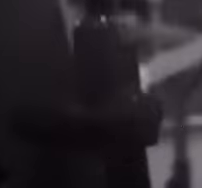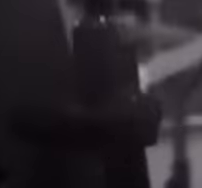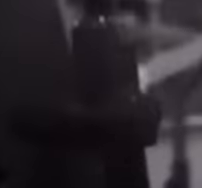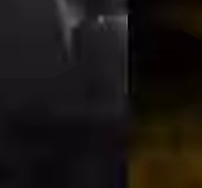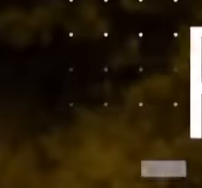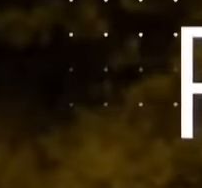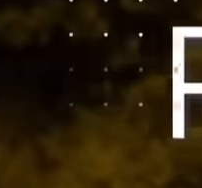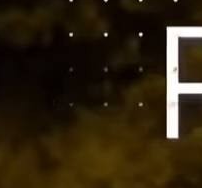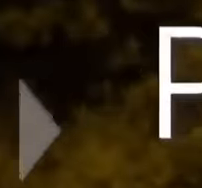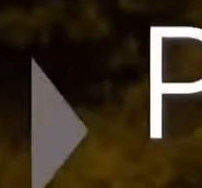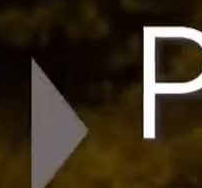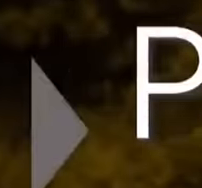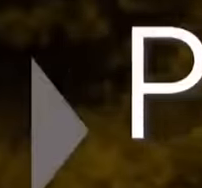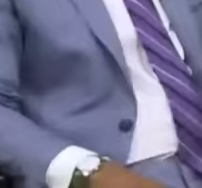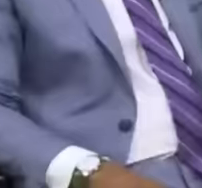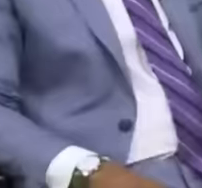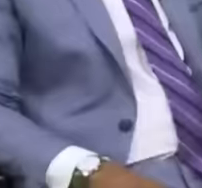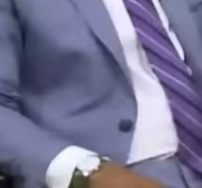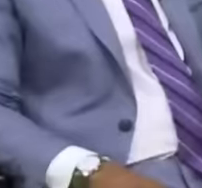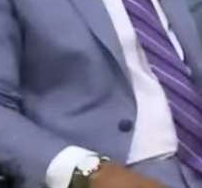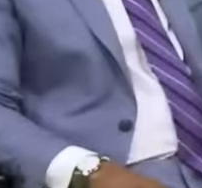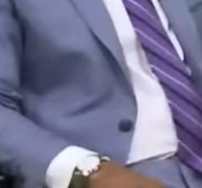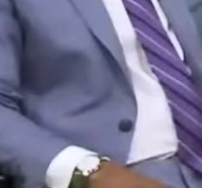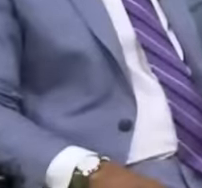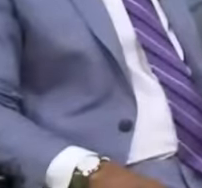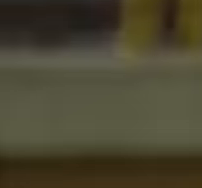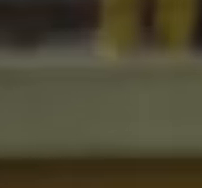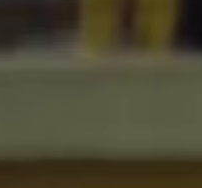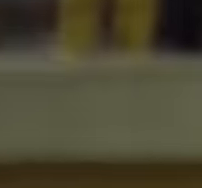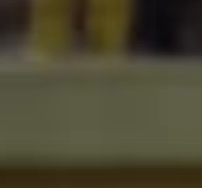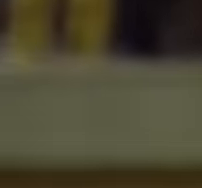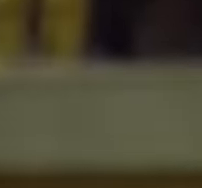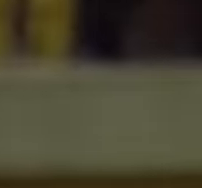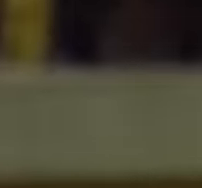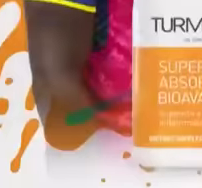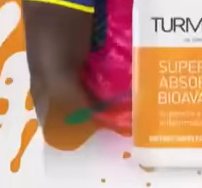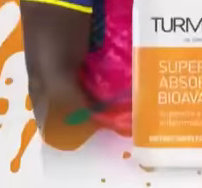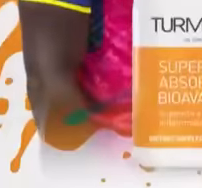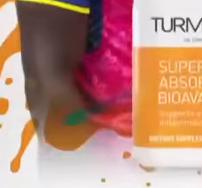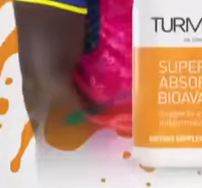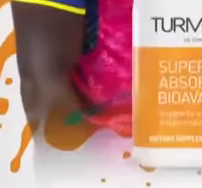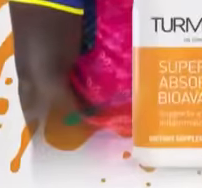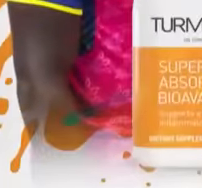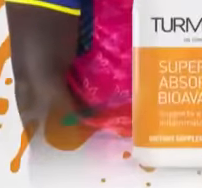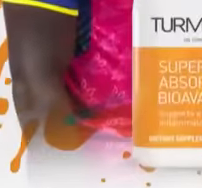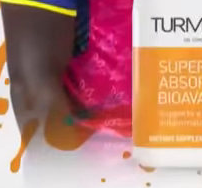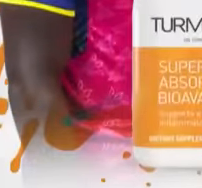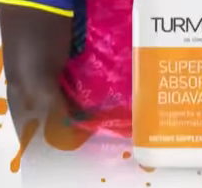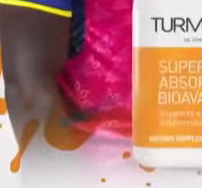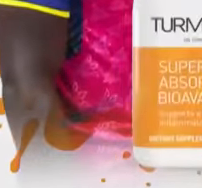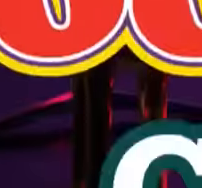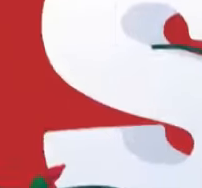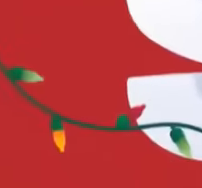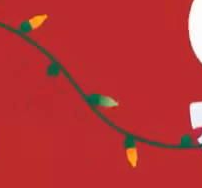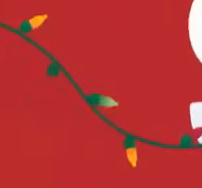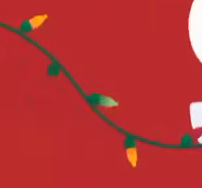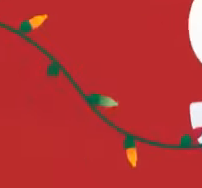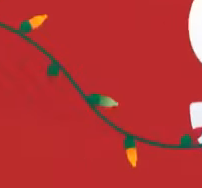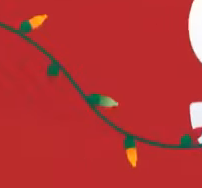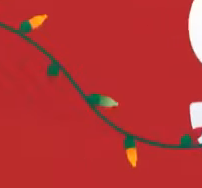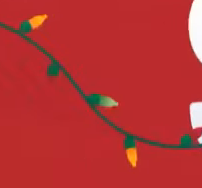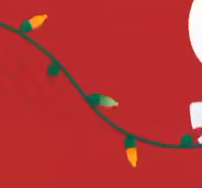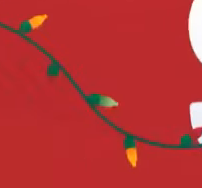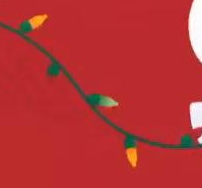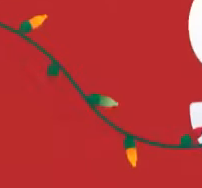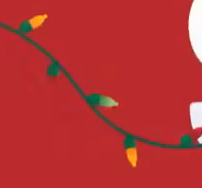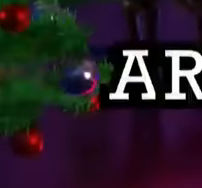The It will work for you. Over a period of time, I started feeling stronger in my knees where I could put more pressure. It's a Christmas